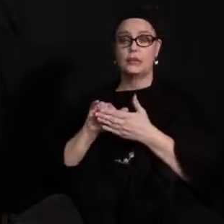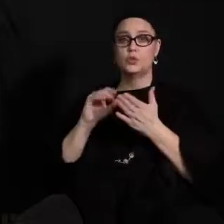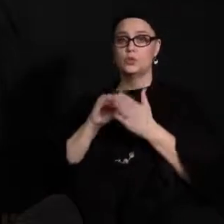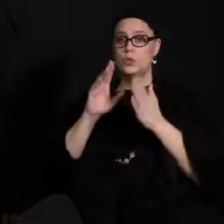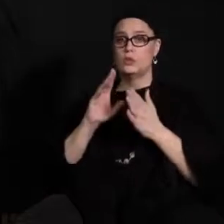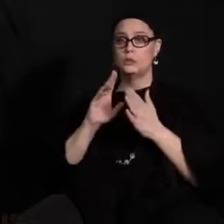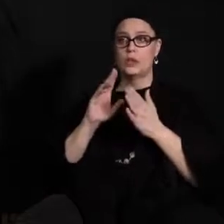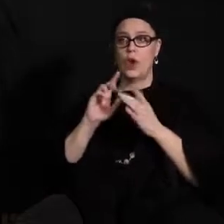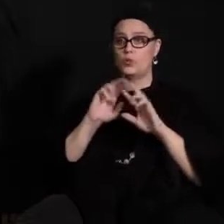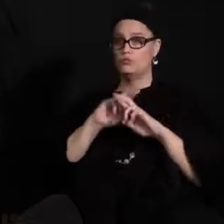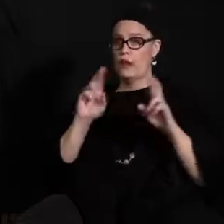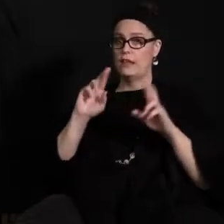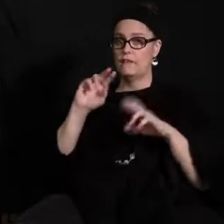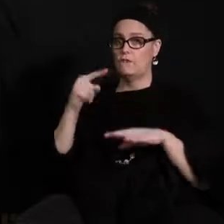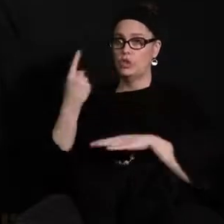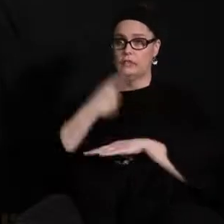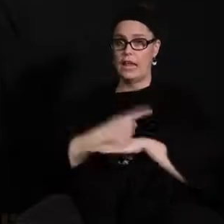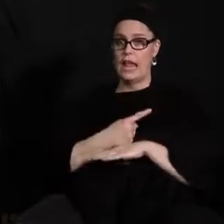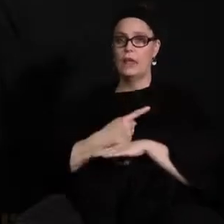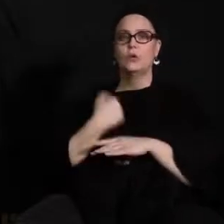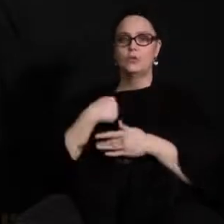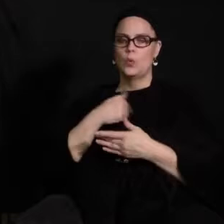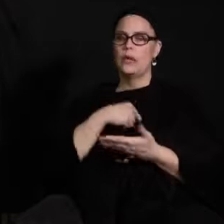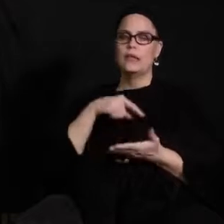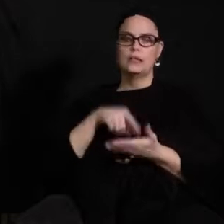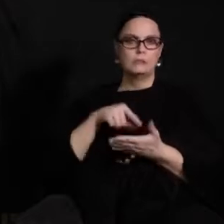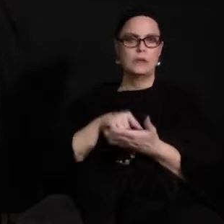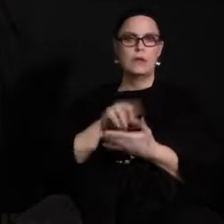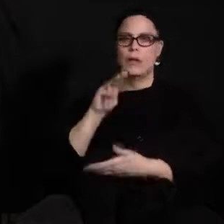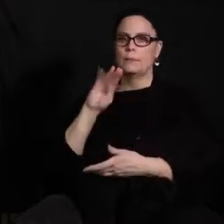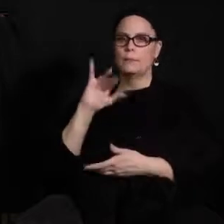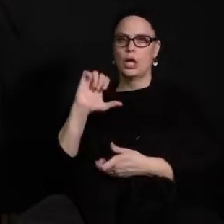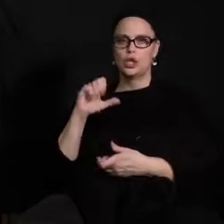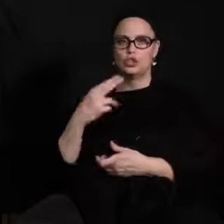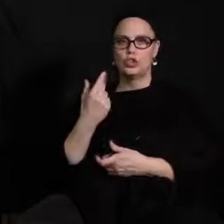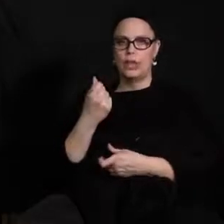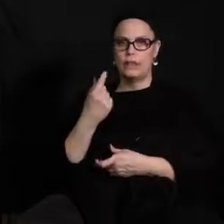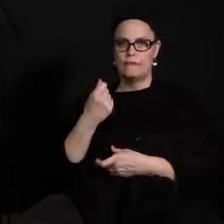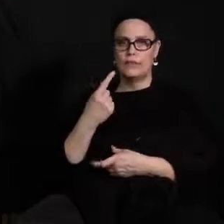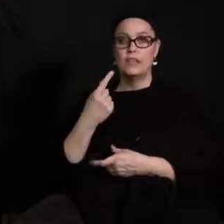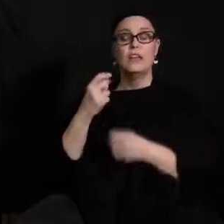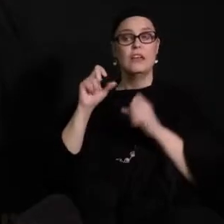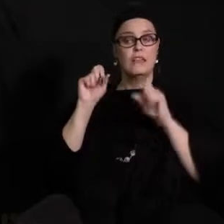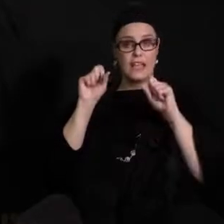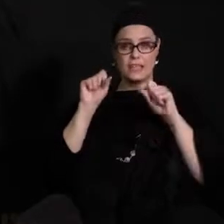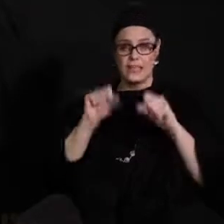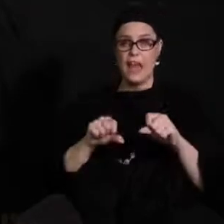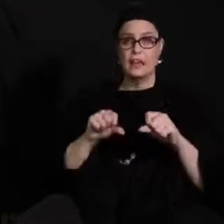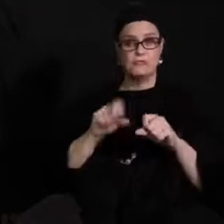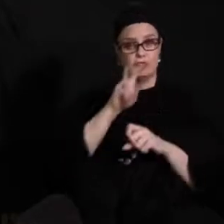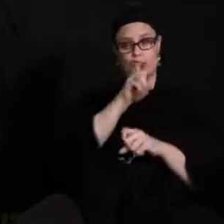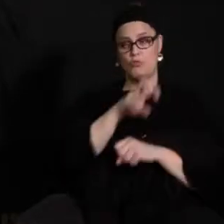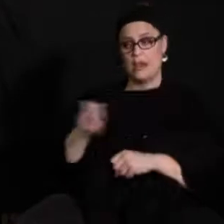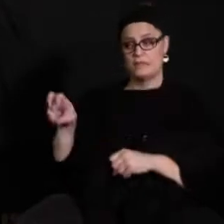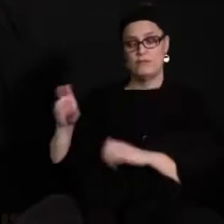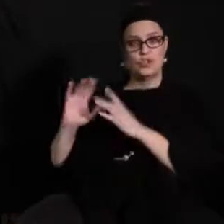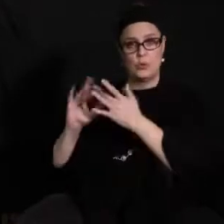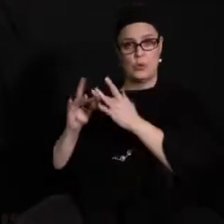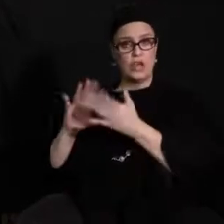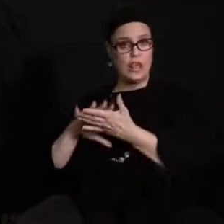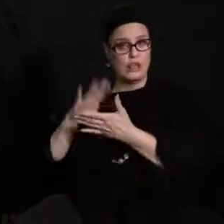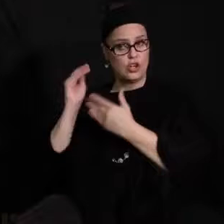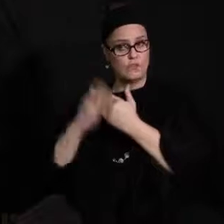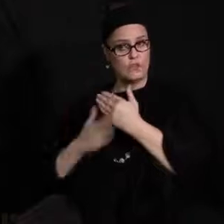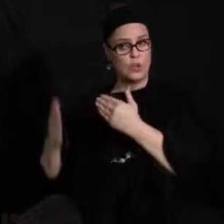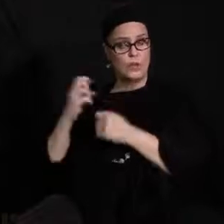learning we had to have the deadline of march 11th there again families can choose to move to virtual learning at any time throughout